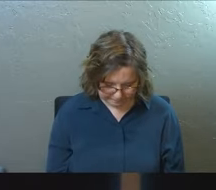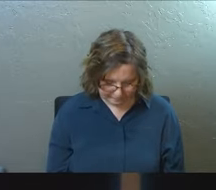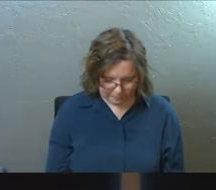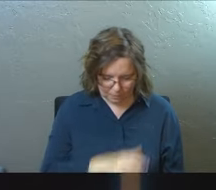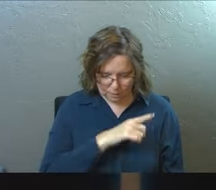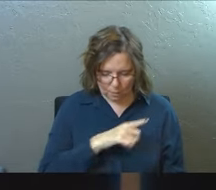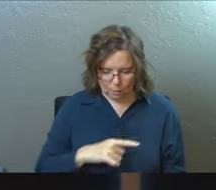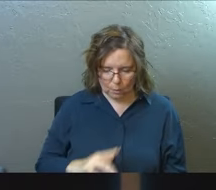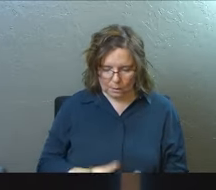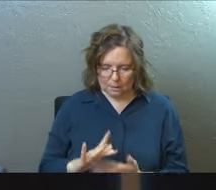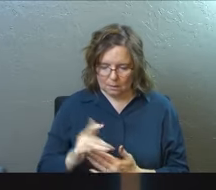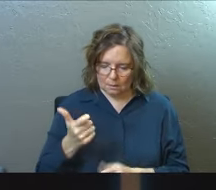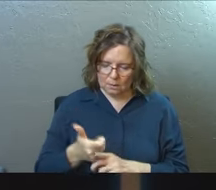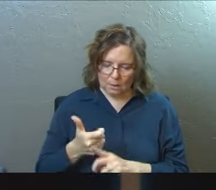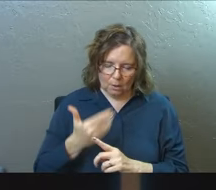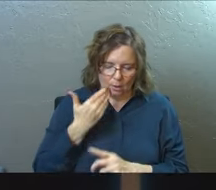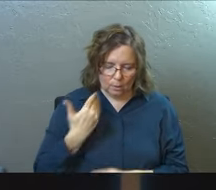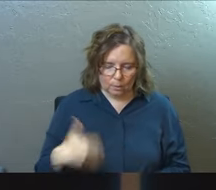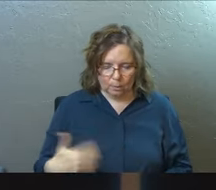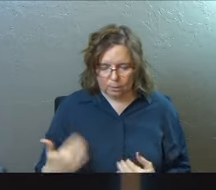Lord Jesus aren't you good?